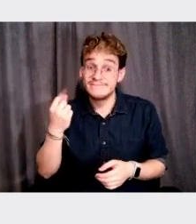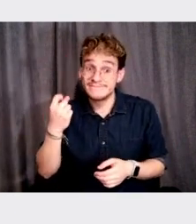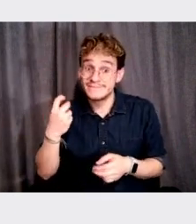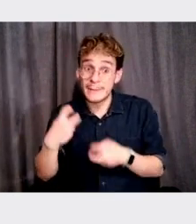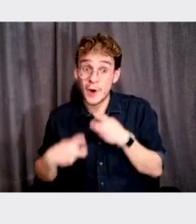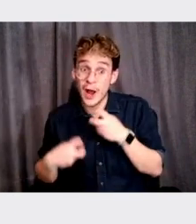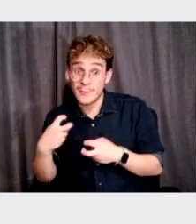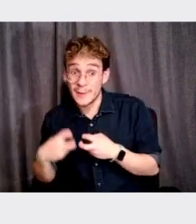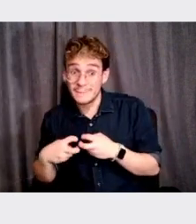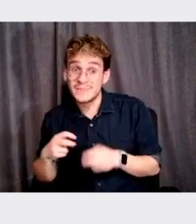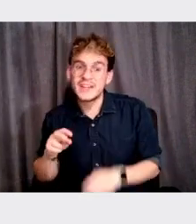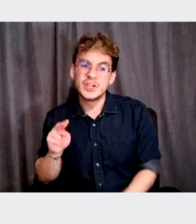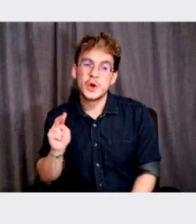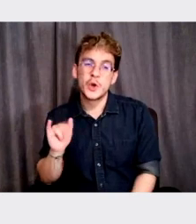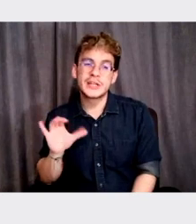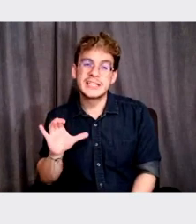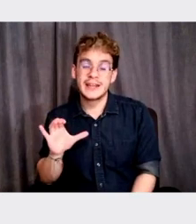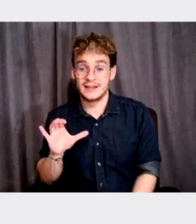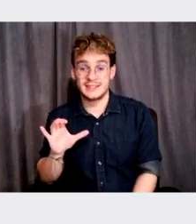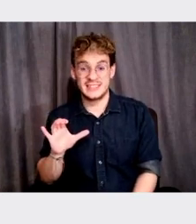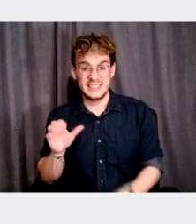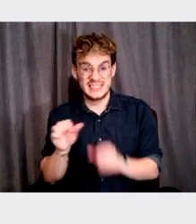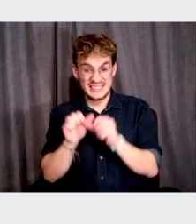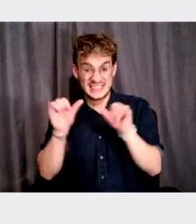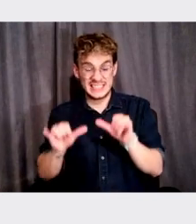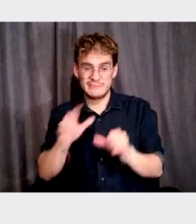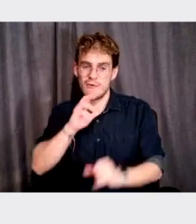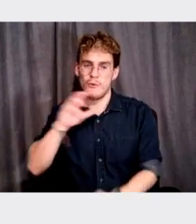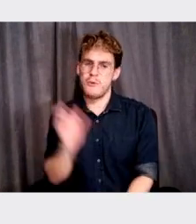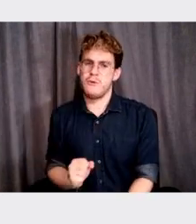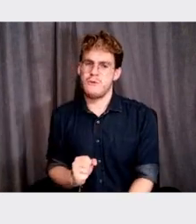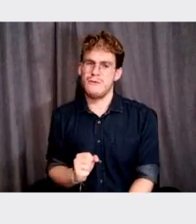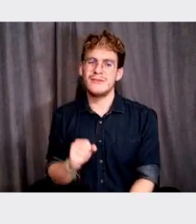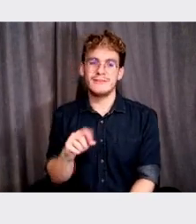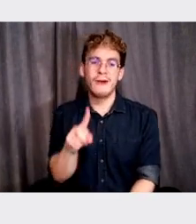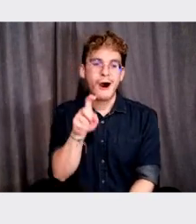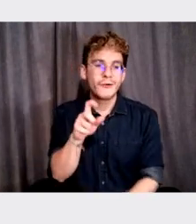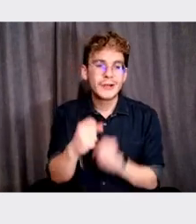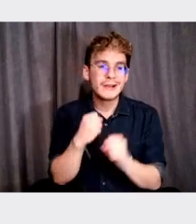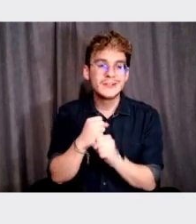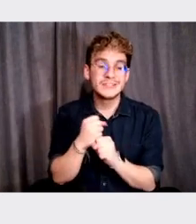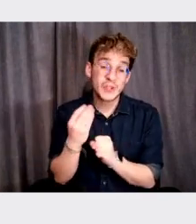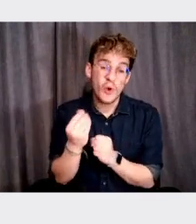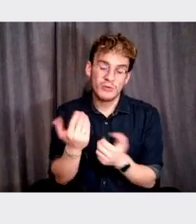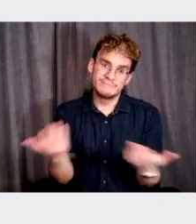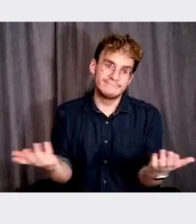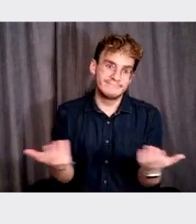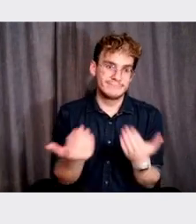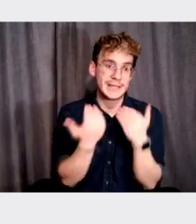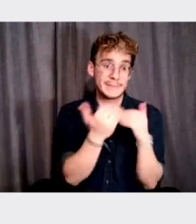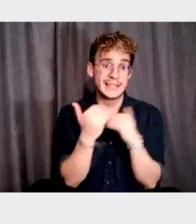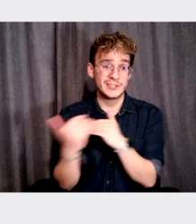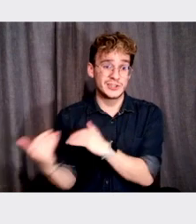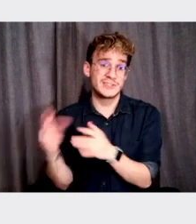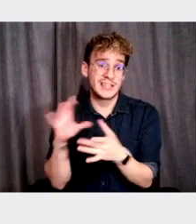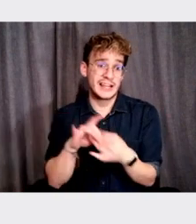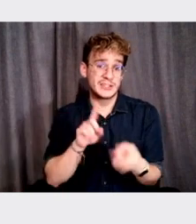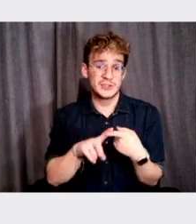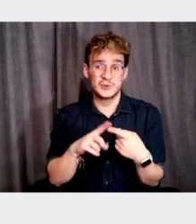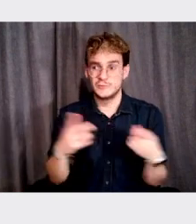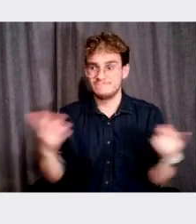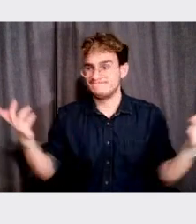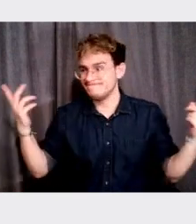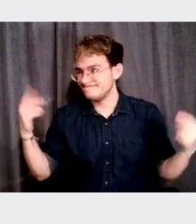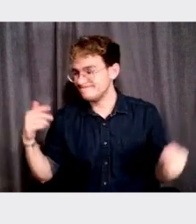York is that, as you all know, the system is very old as a hundred years old and, and there's limitations around, uh, even,